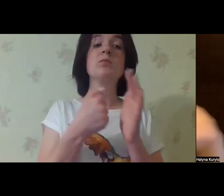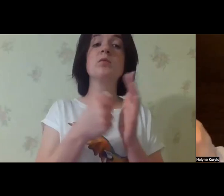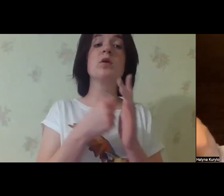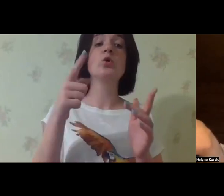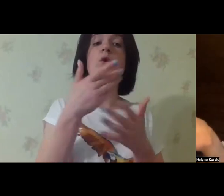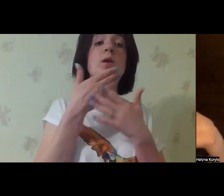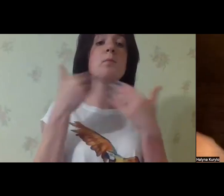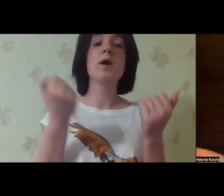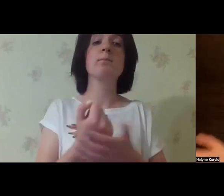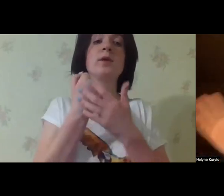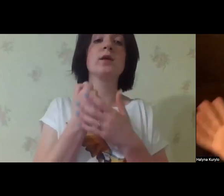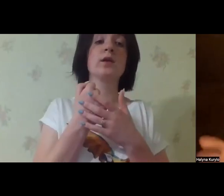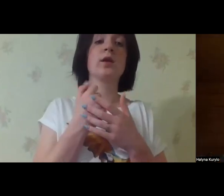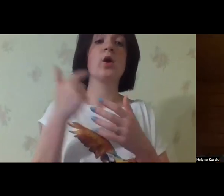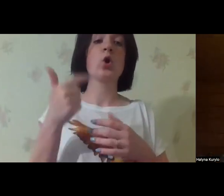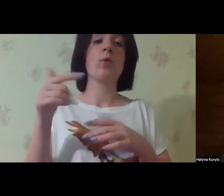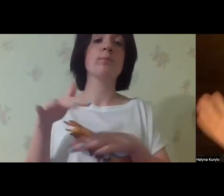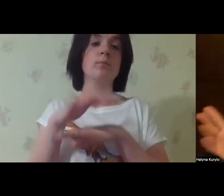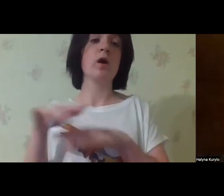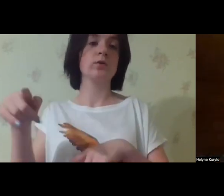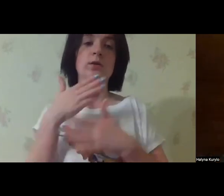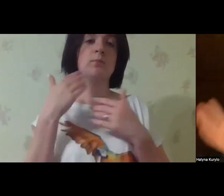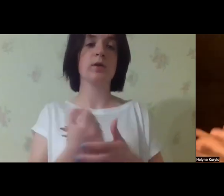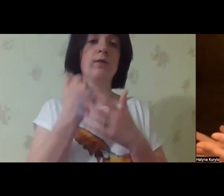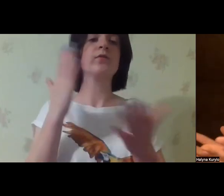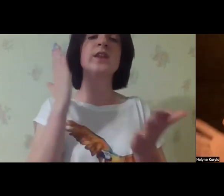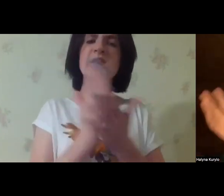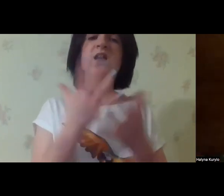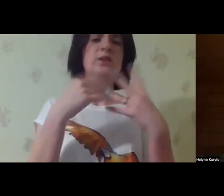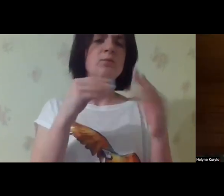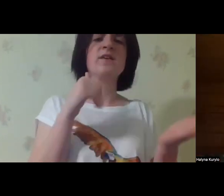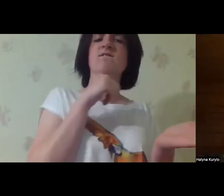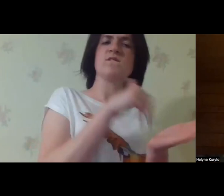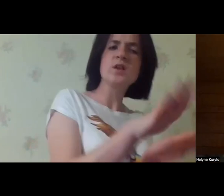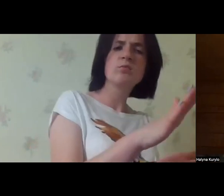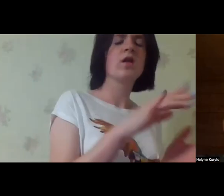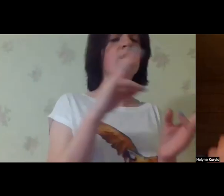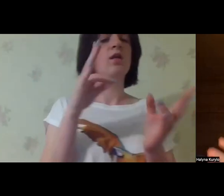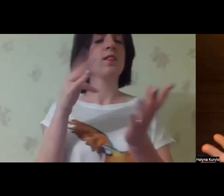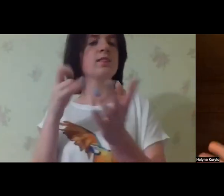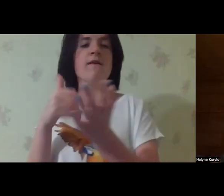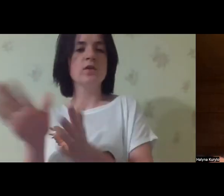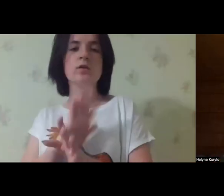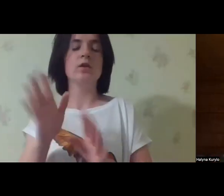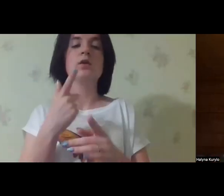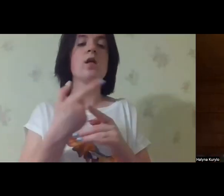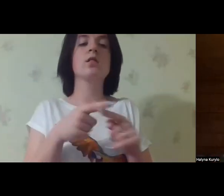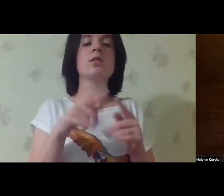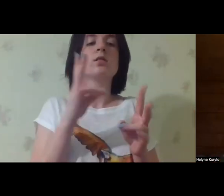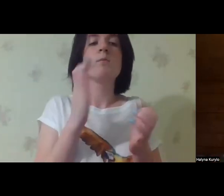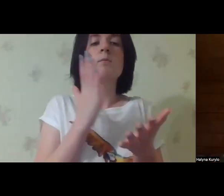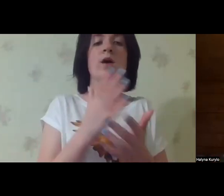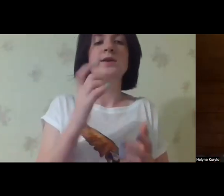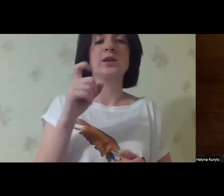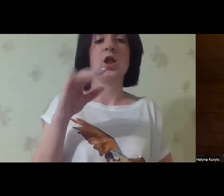but mostly because they do not have the community level support. Of course, there are families that reject